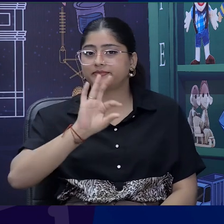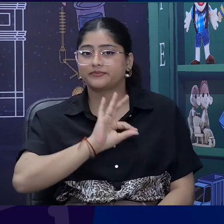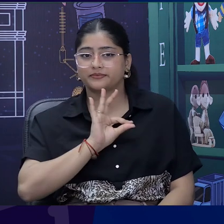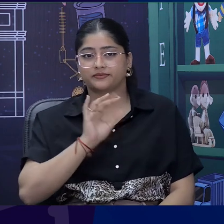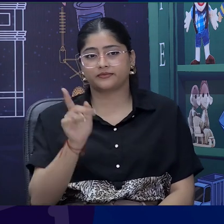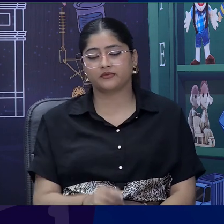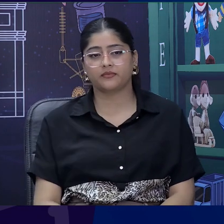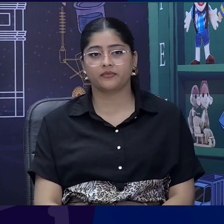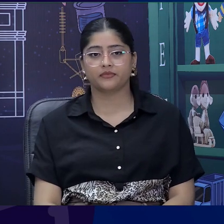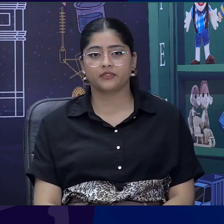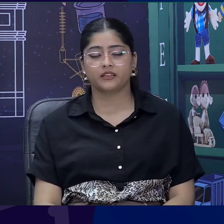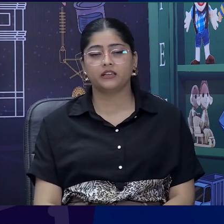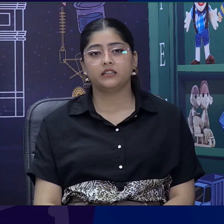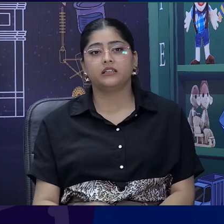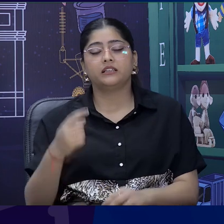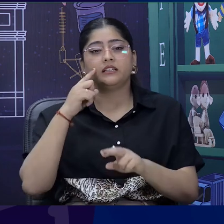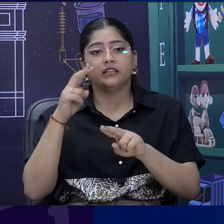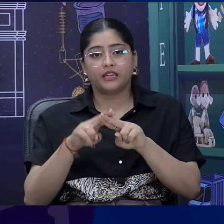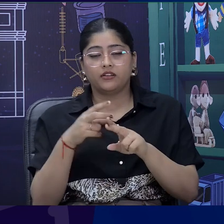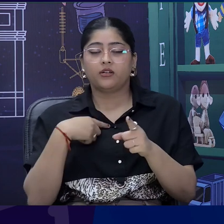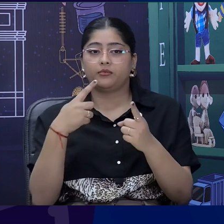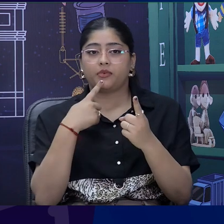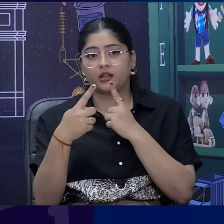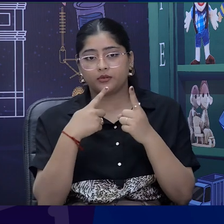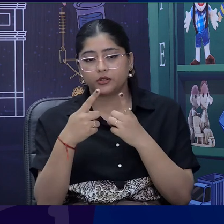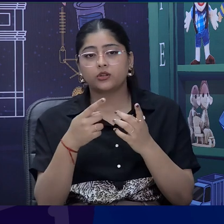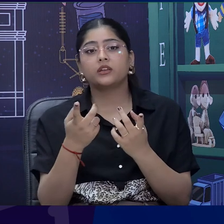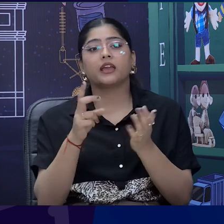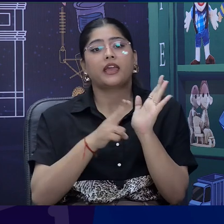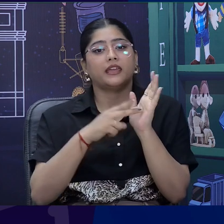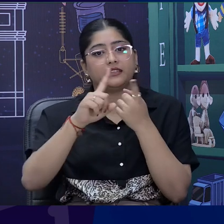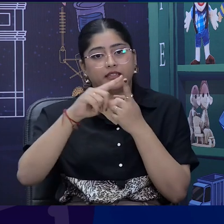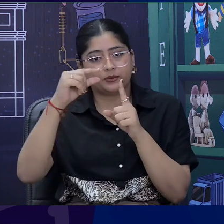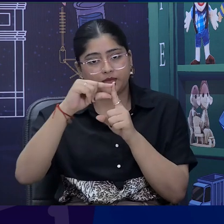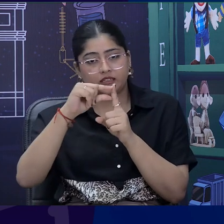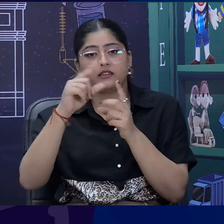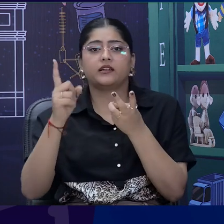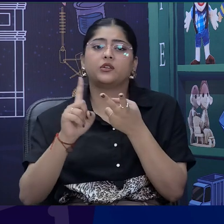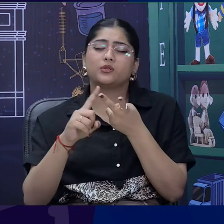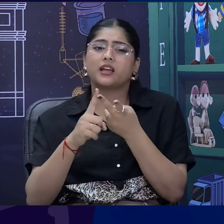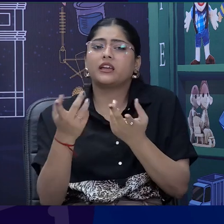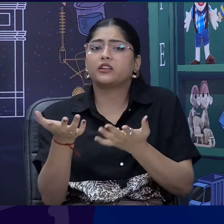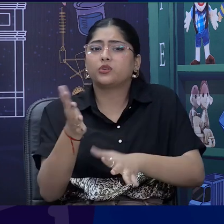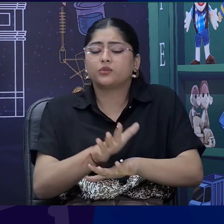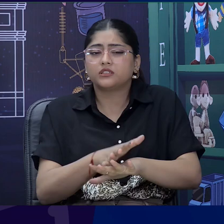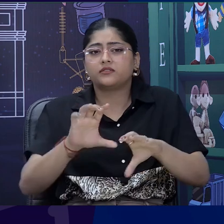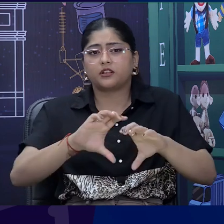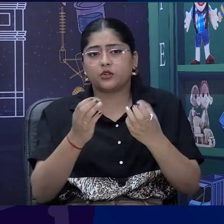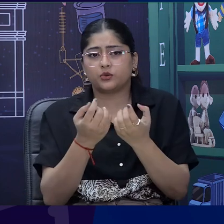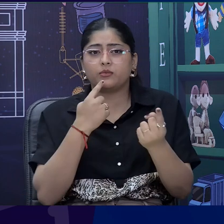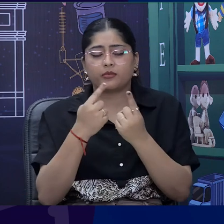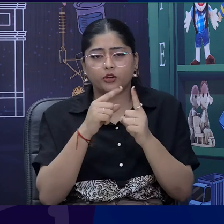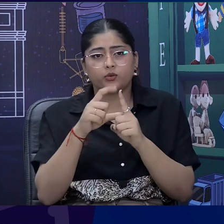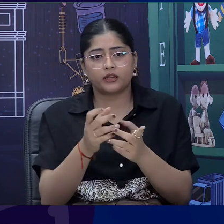If we talk about NEP or if we talk about our inclusive classroom setups like. So, how you can make this particular